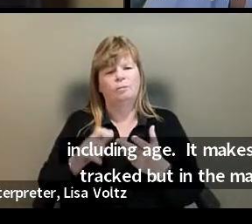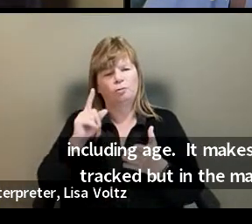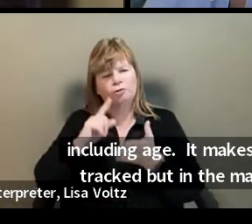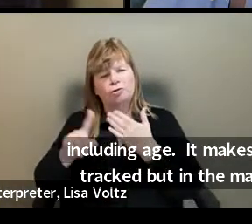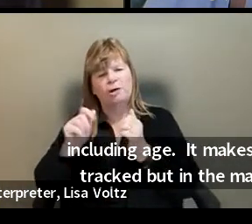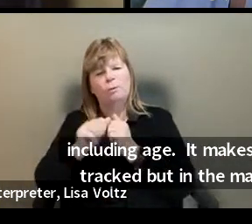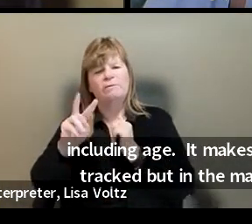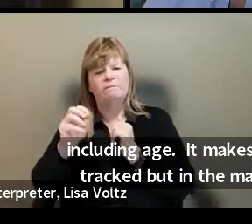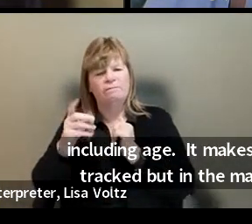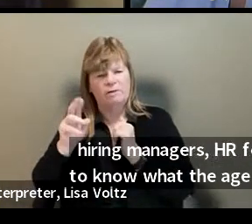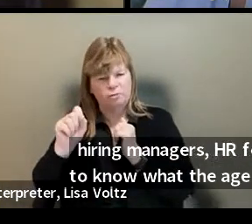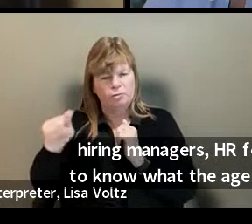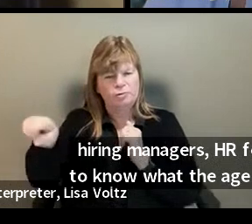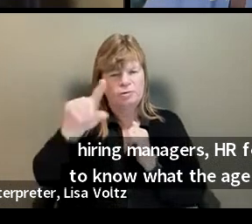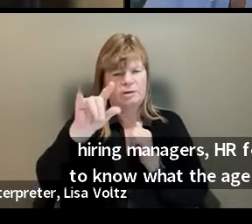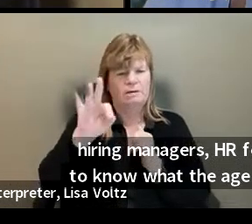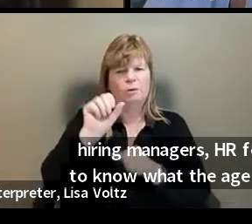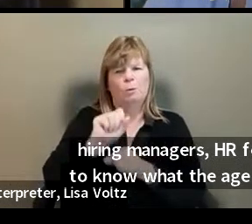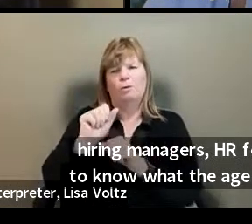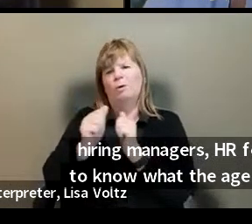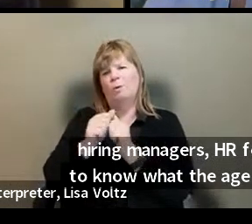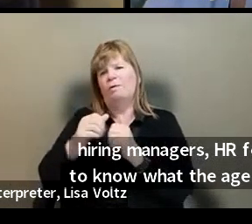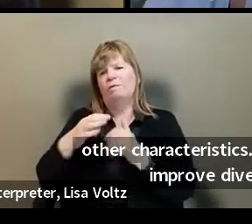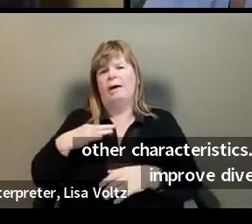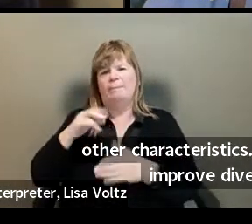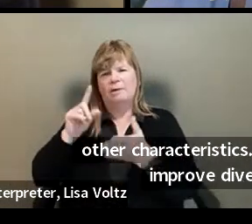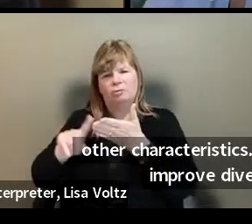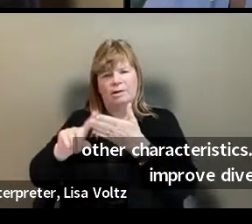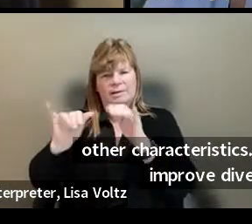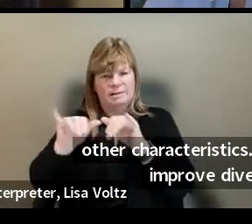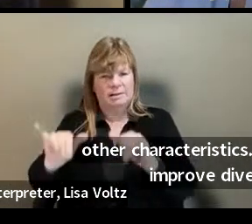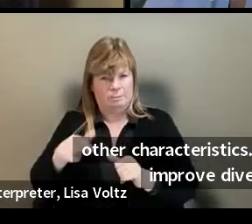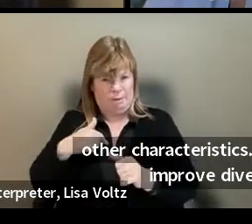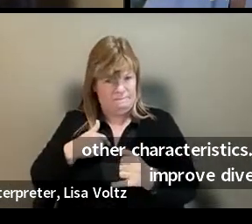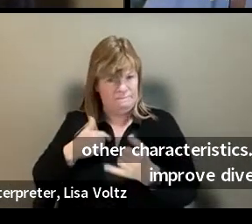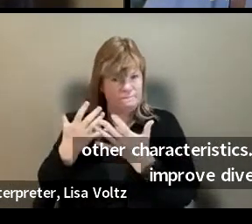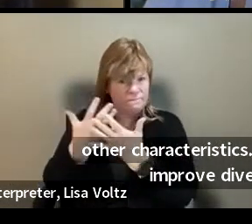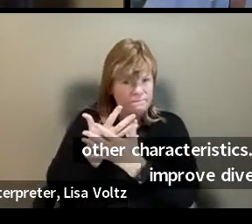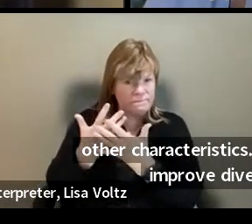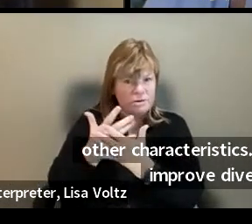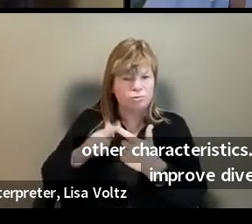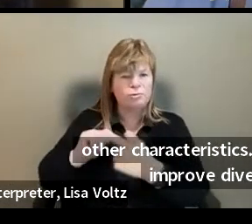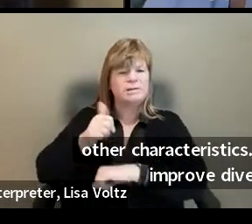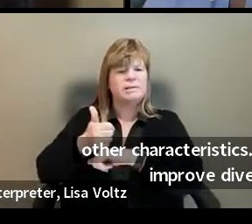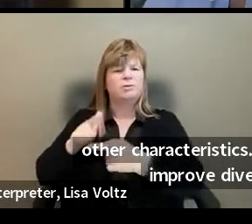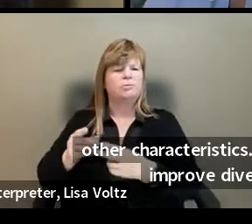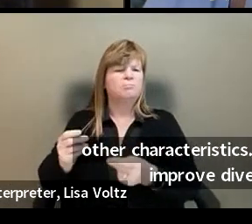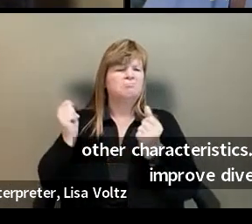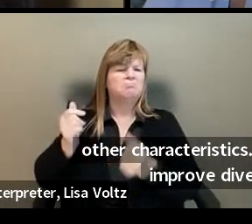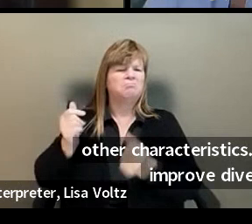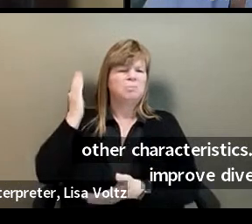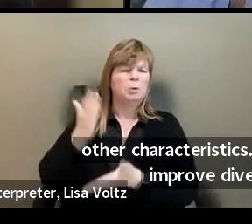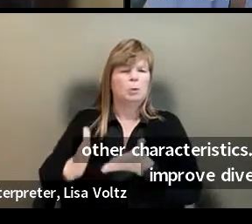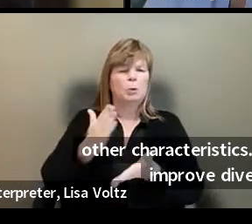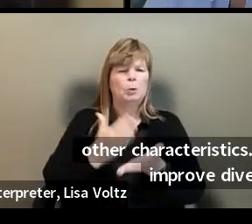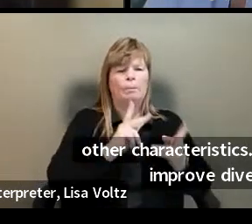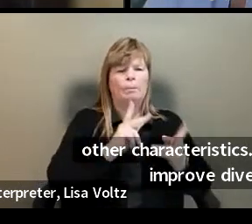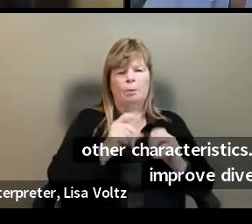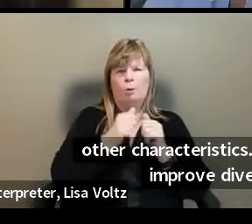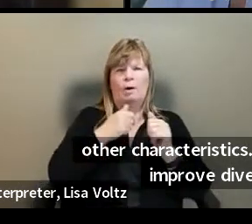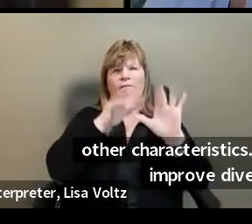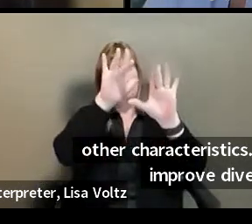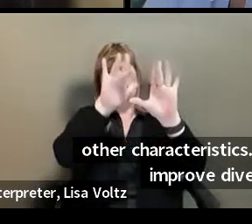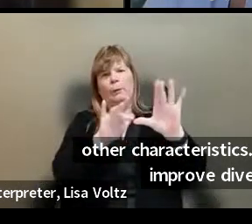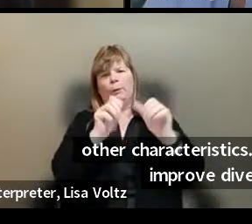if you are, again, working with applicant tracking systems, are there filters that are set to exclude people with gaps in their resume,